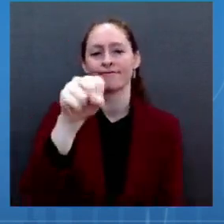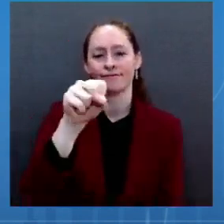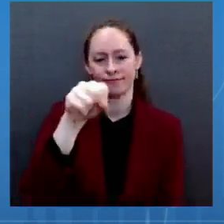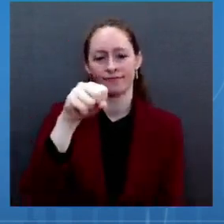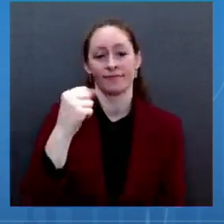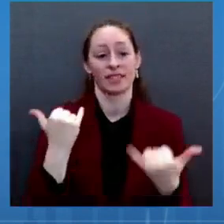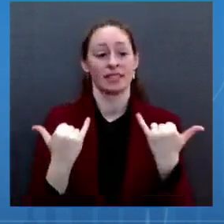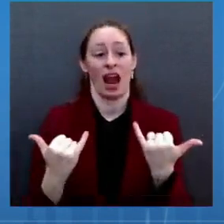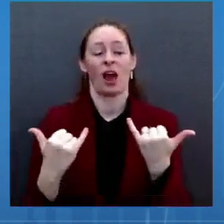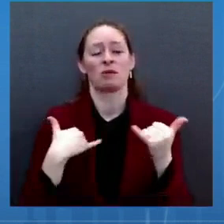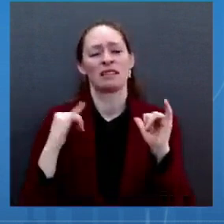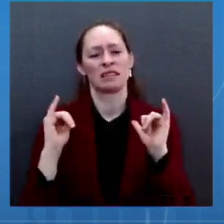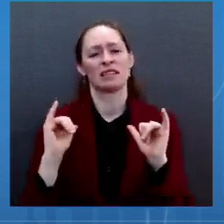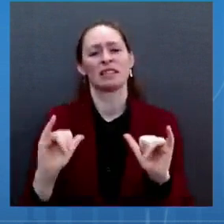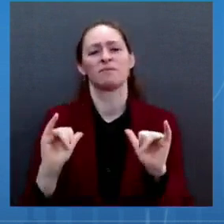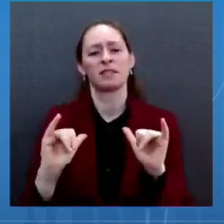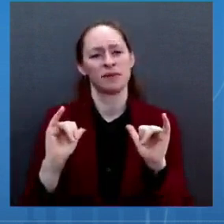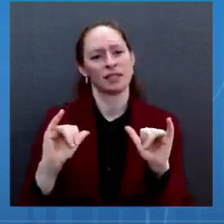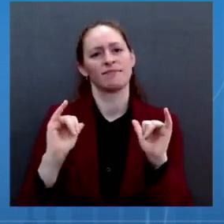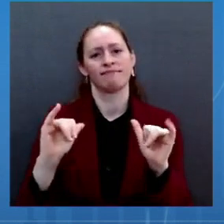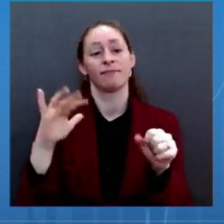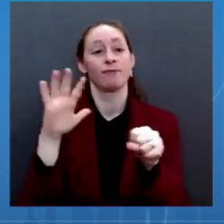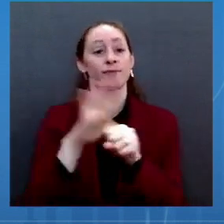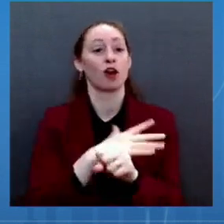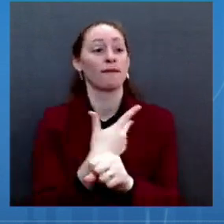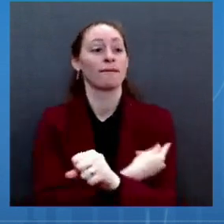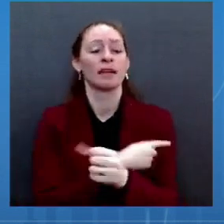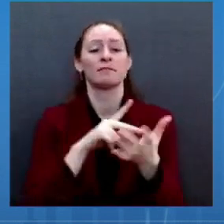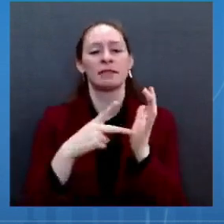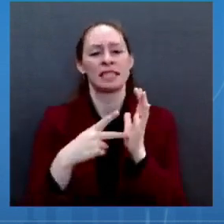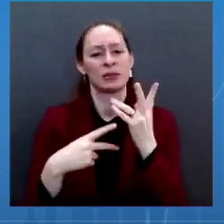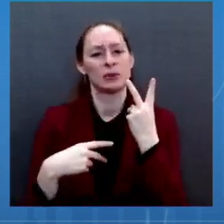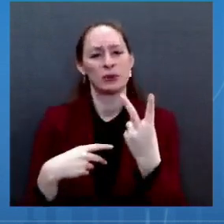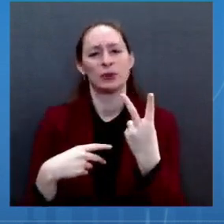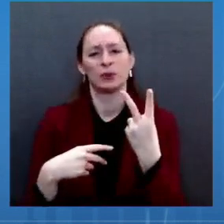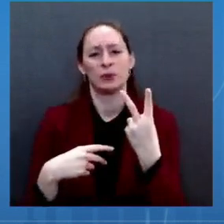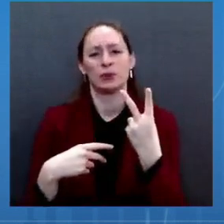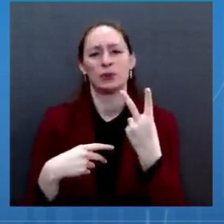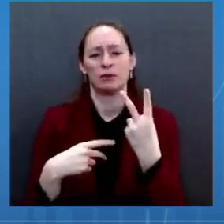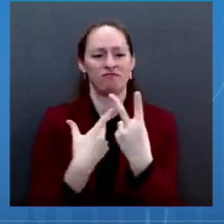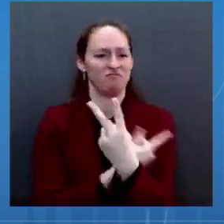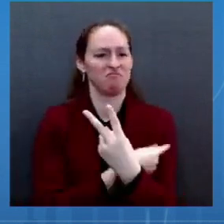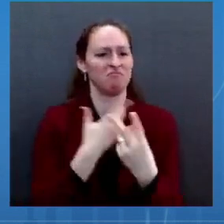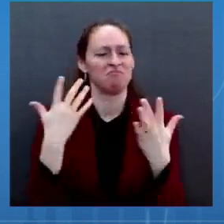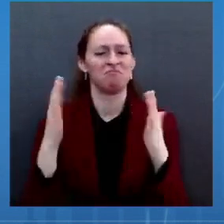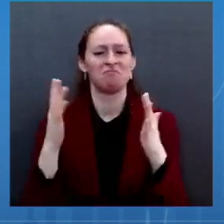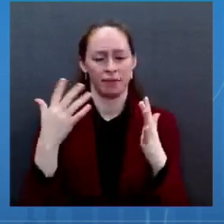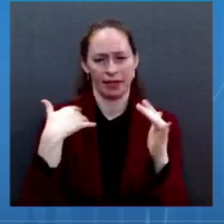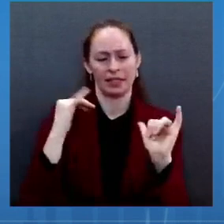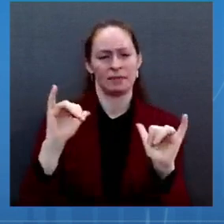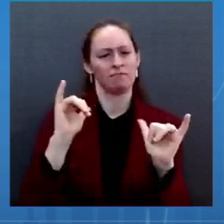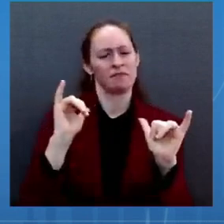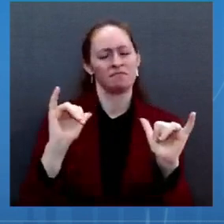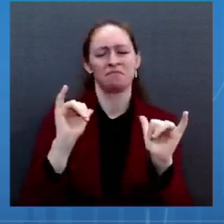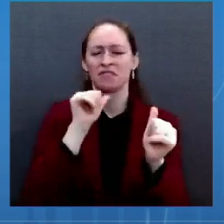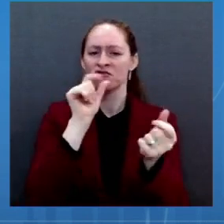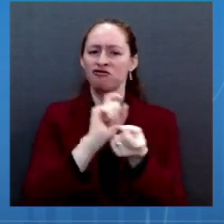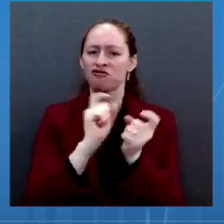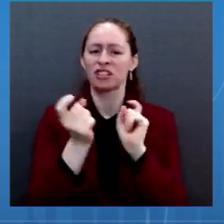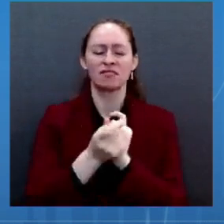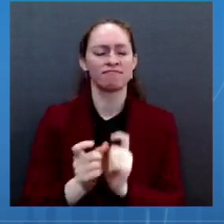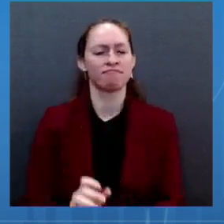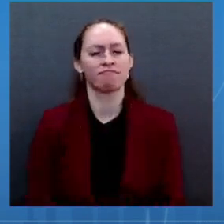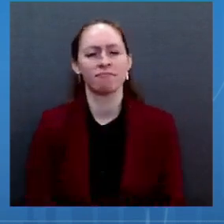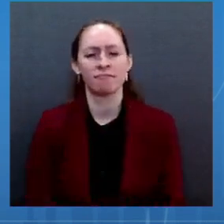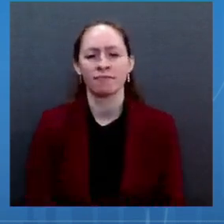not changing. But consistent with how public health has historically viewed or even talked about how we recommend vaccines,